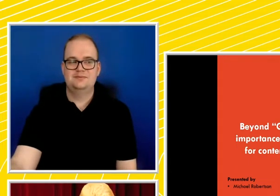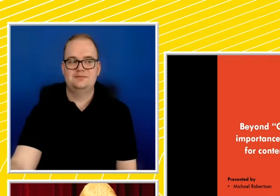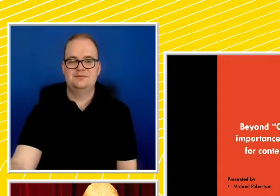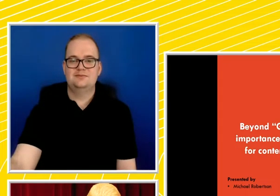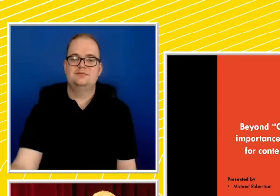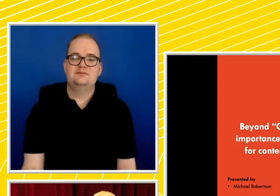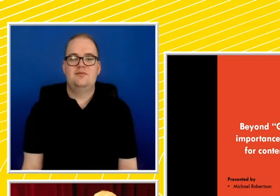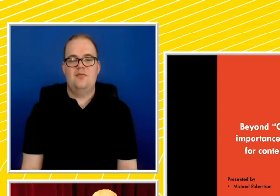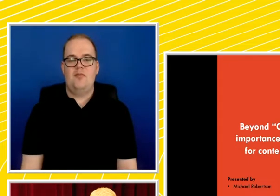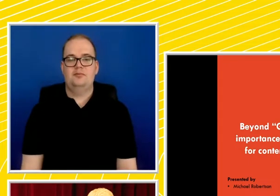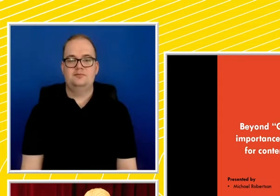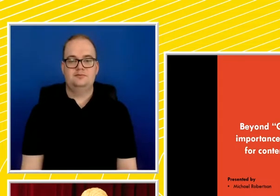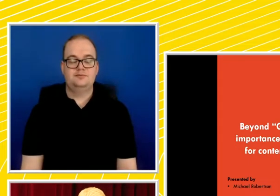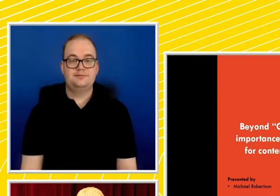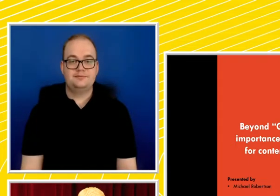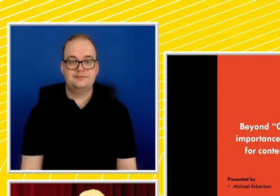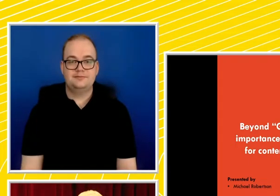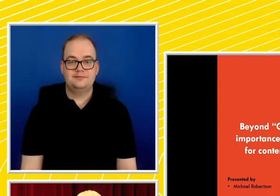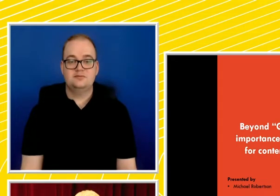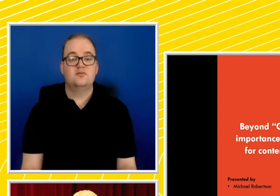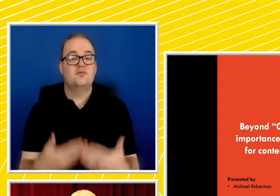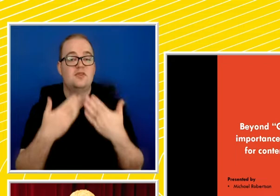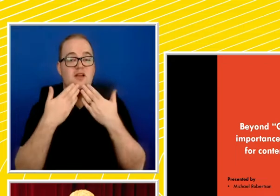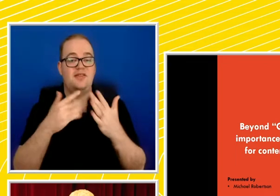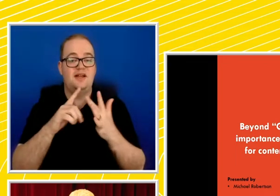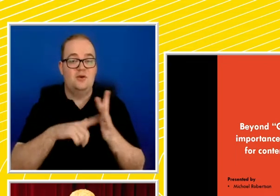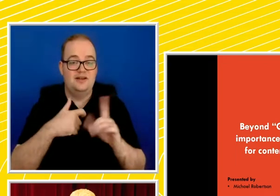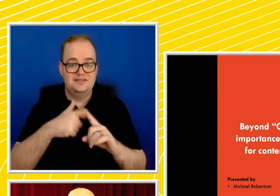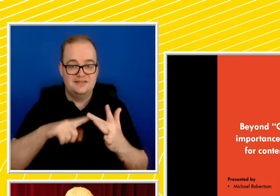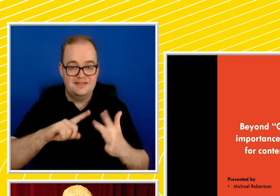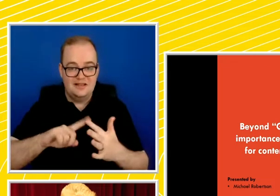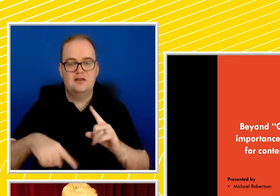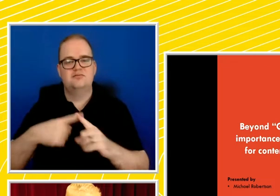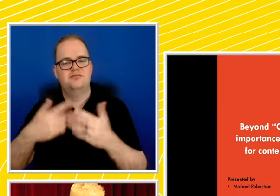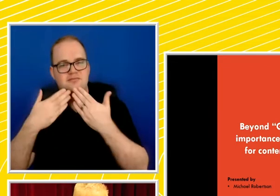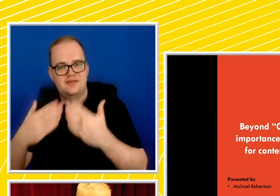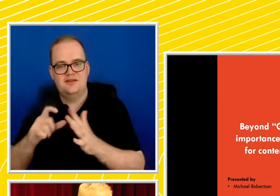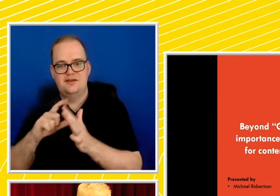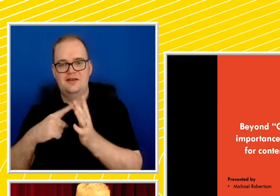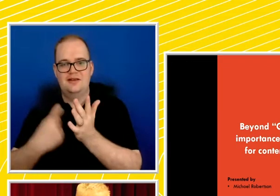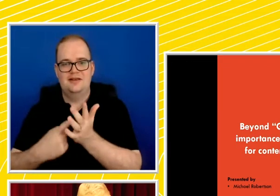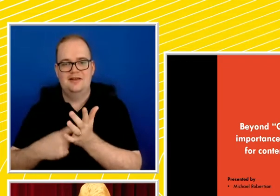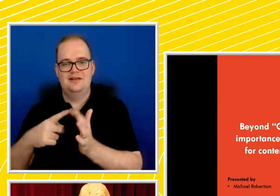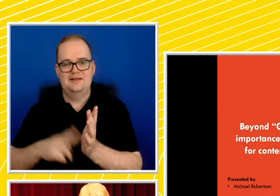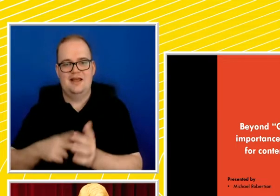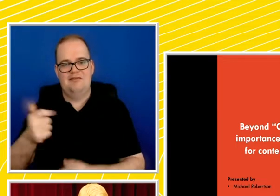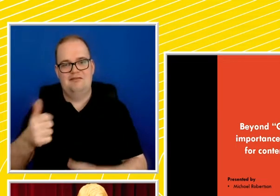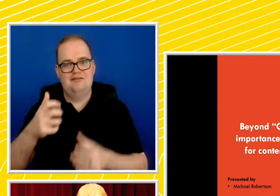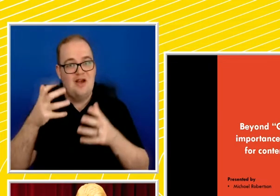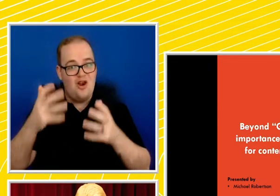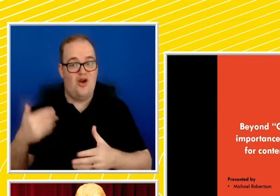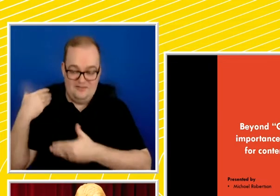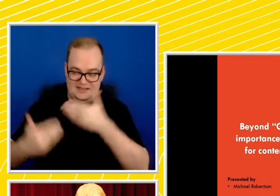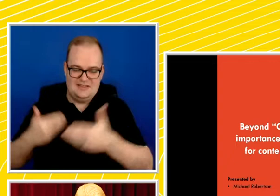Thank you very much, Jackie, and also thank you to Darren, who had a very difficult task of trying to distill so much history into such a time. So,